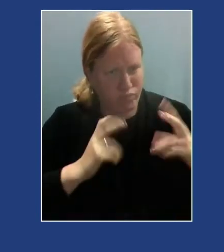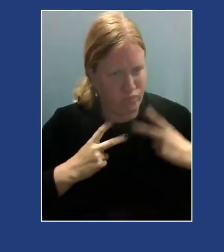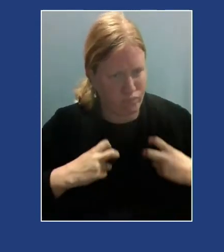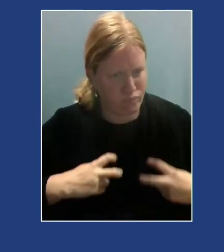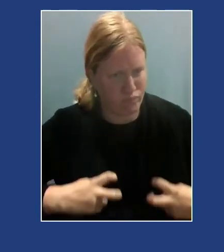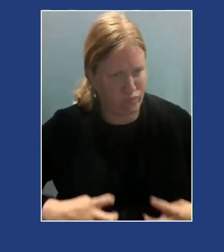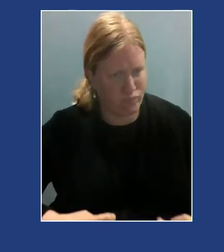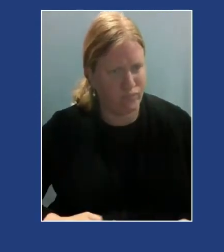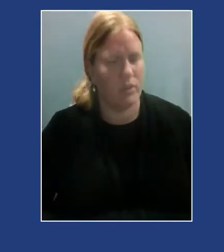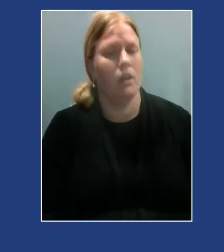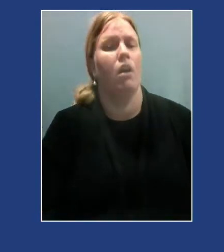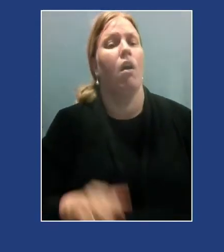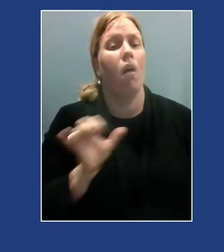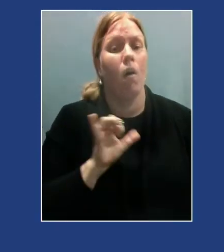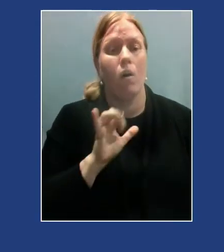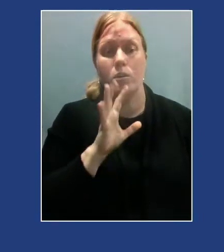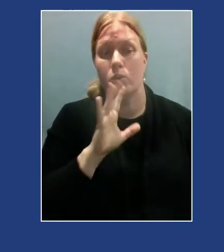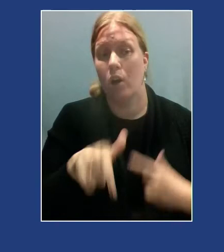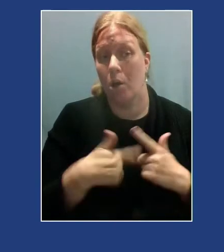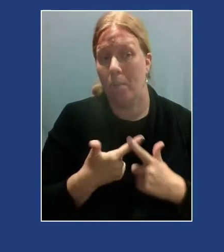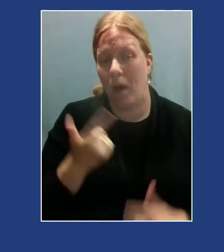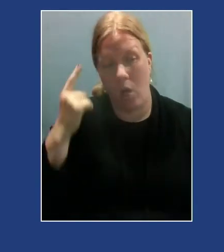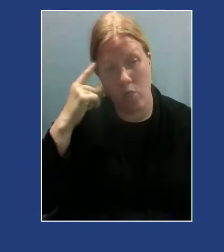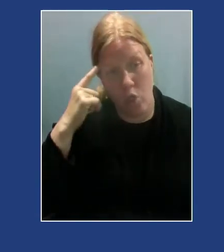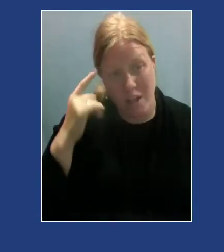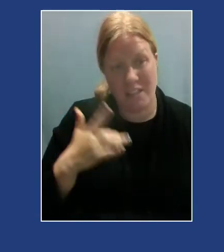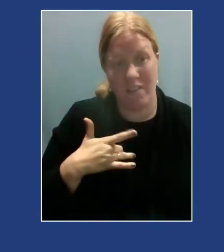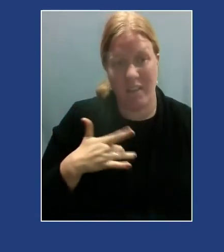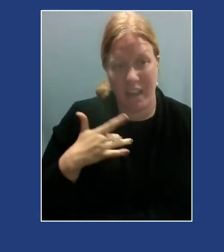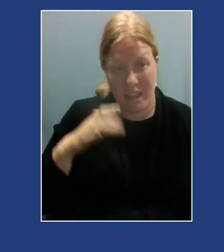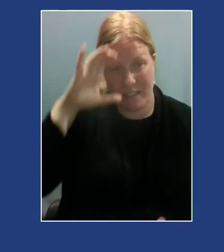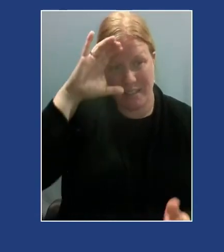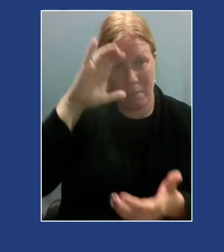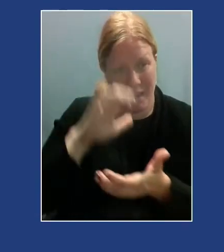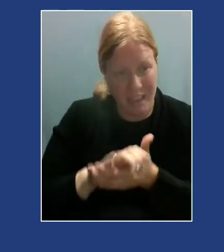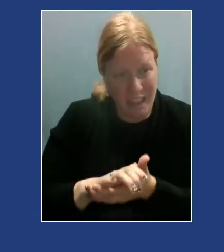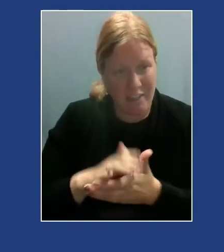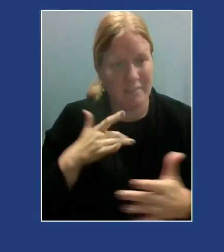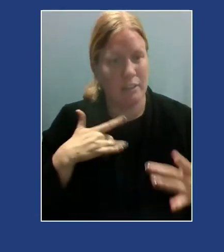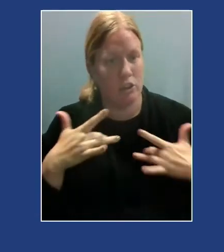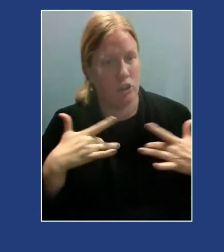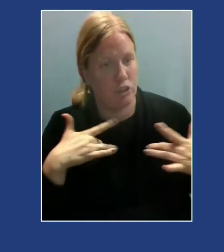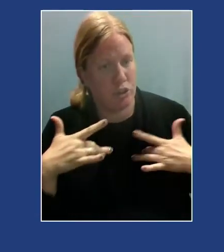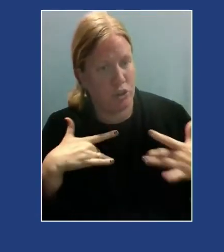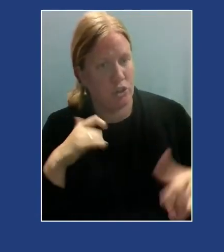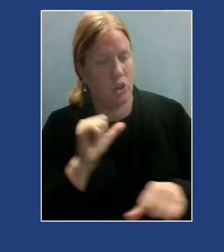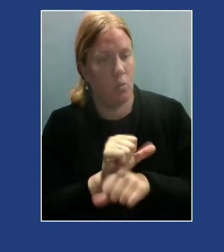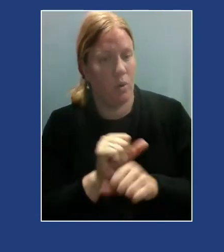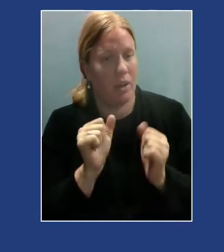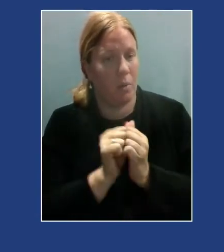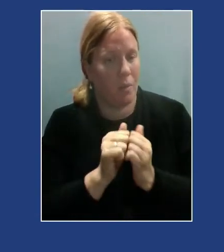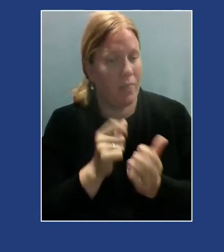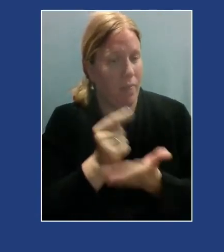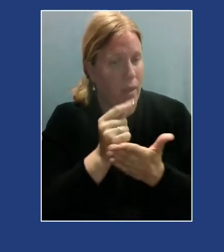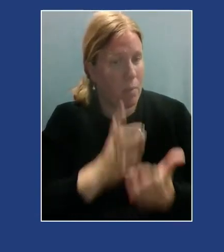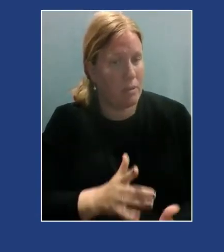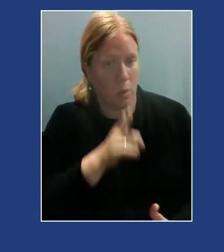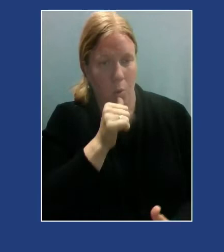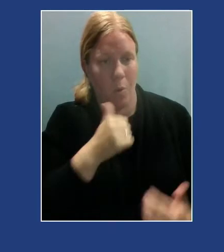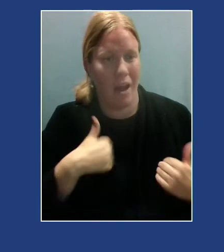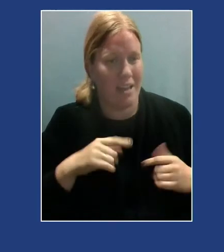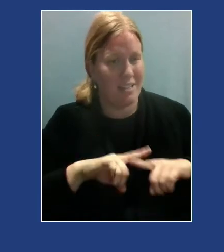We're also talking about thoughts, feelings, beliefs, and concerns about working with a therapist of a different identity or different